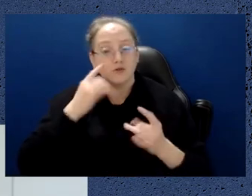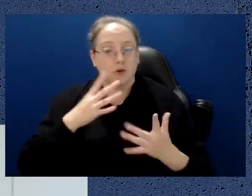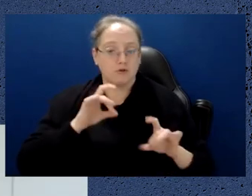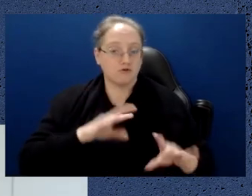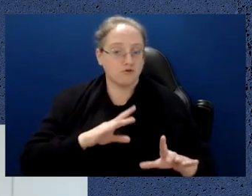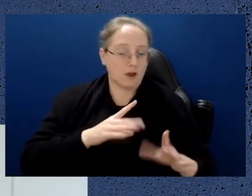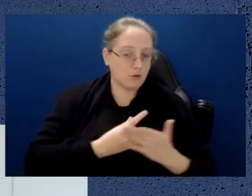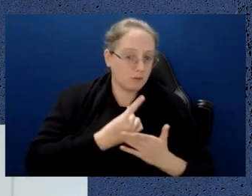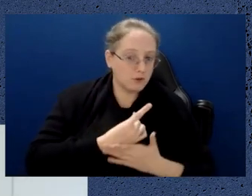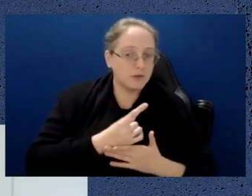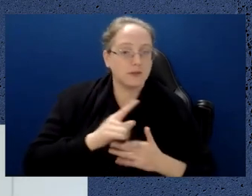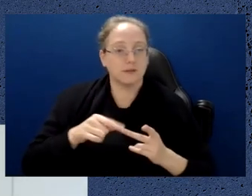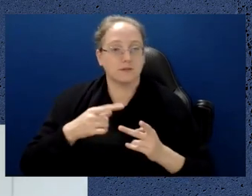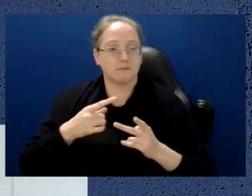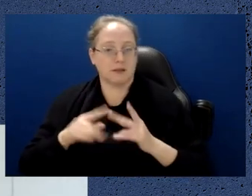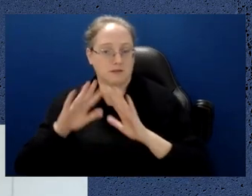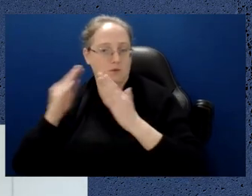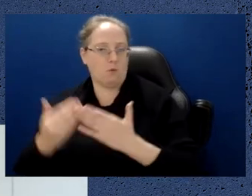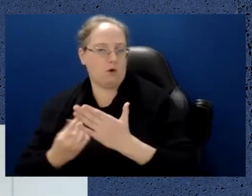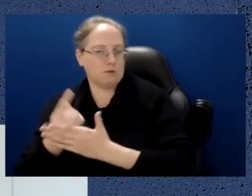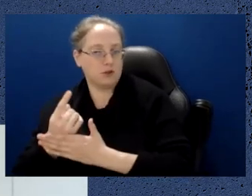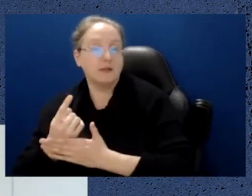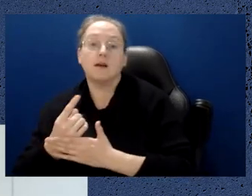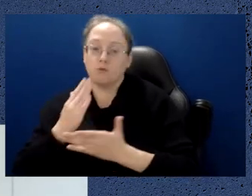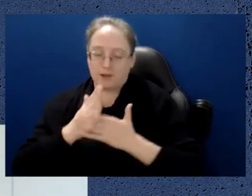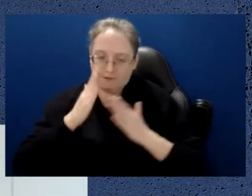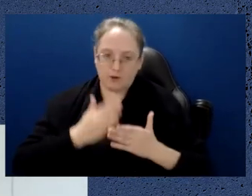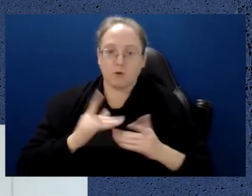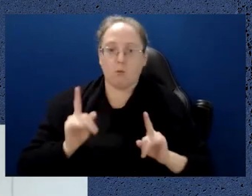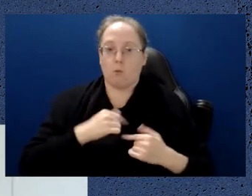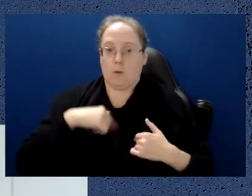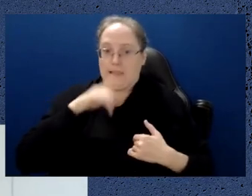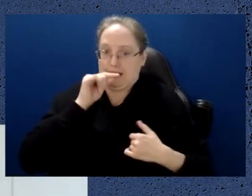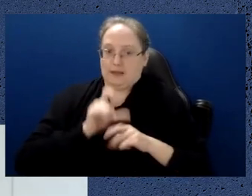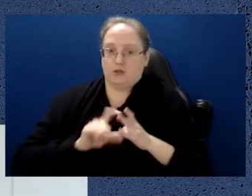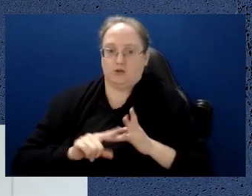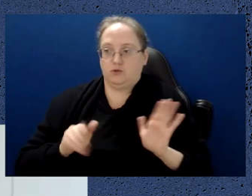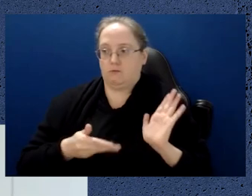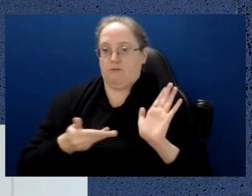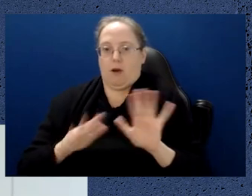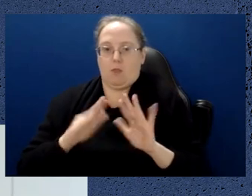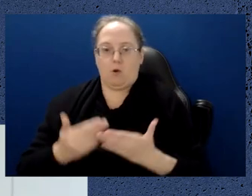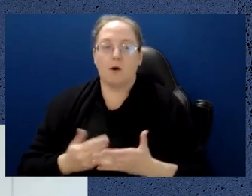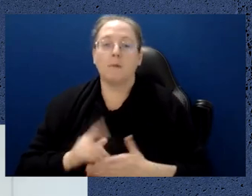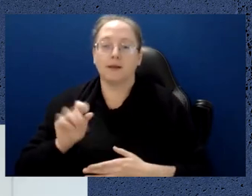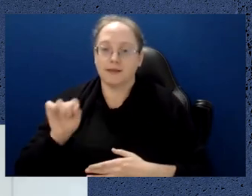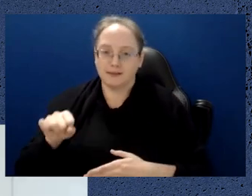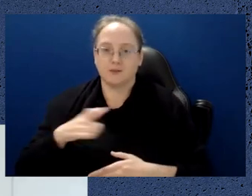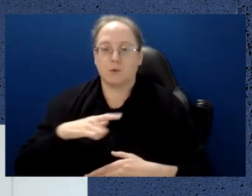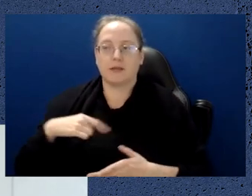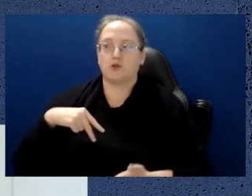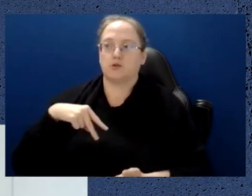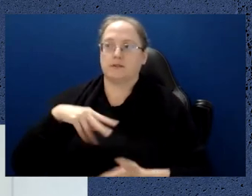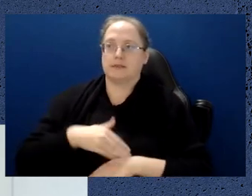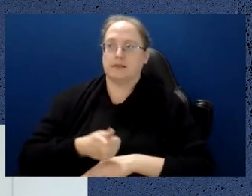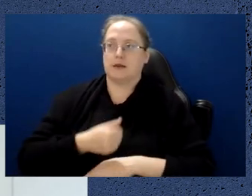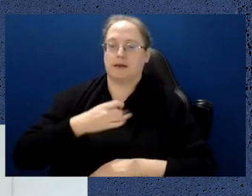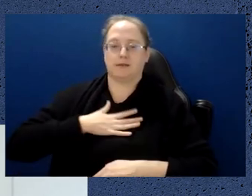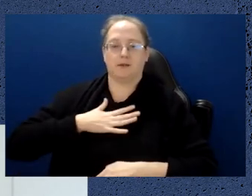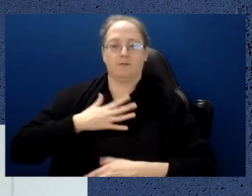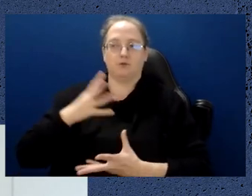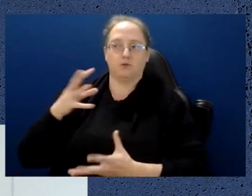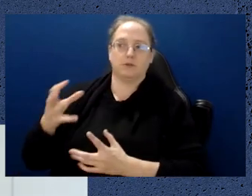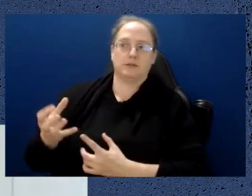where there are particular strengths here that we can take to the world. The challenge, I suppose, to wait is to position ourselves for those